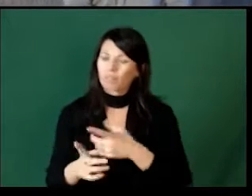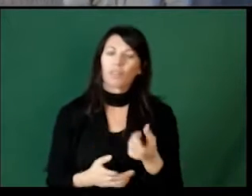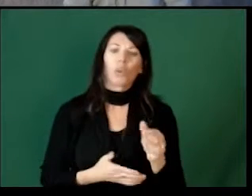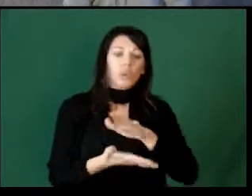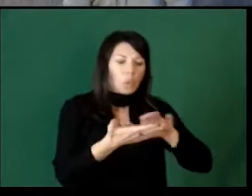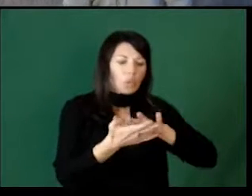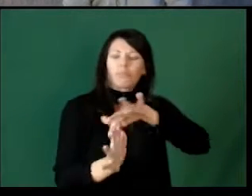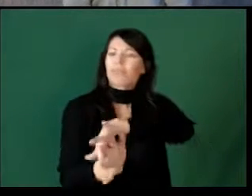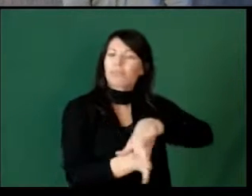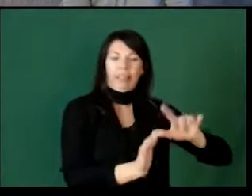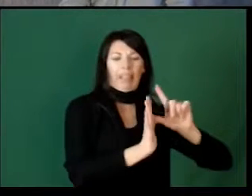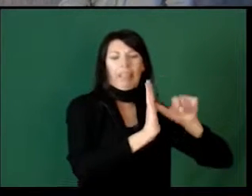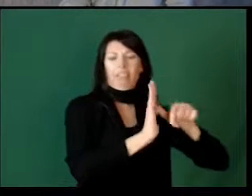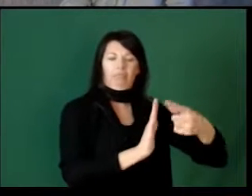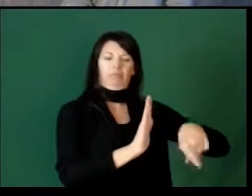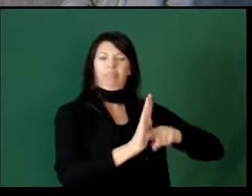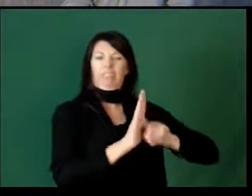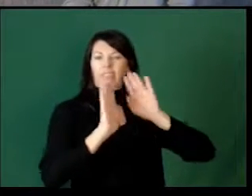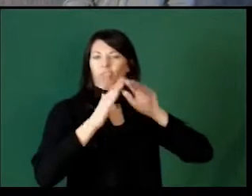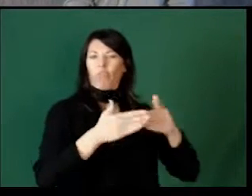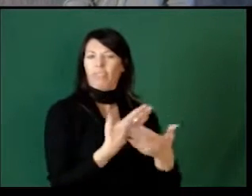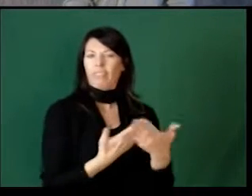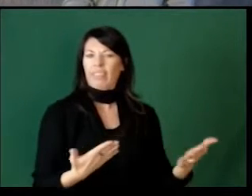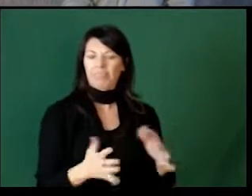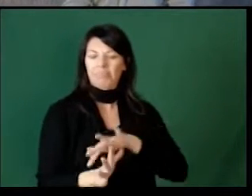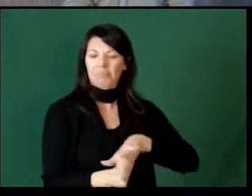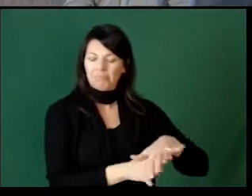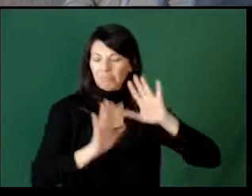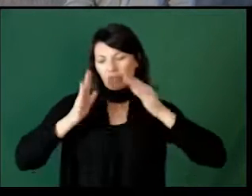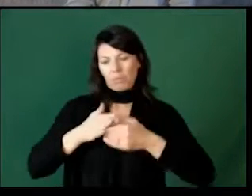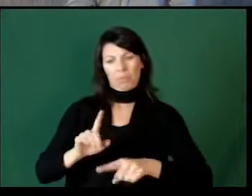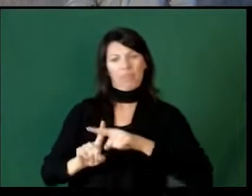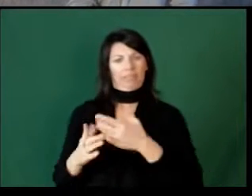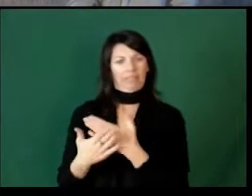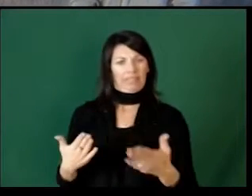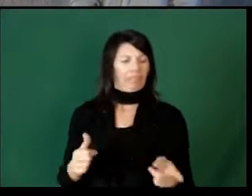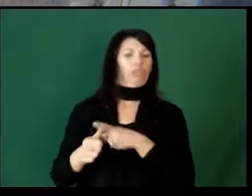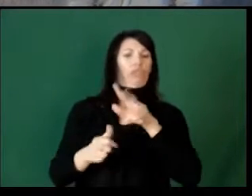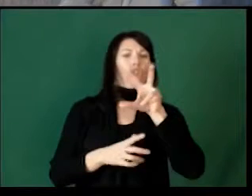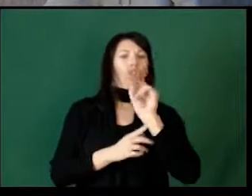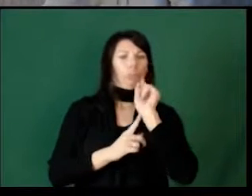have, did they finish their chores, those kinds of more negative focused activities.